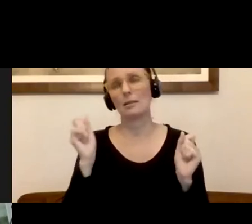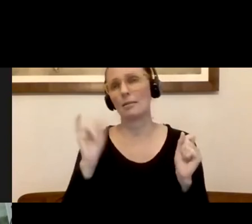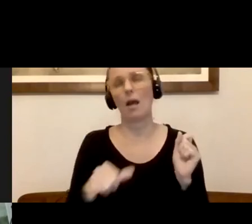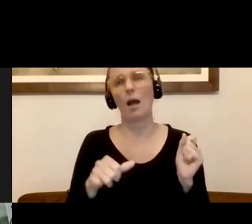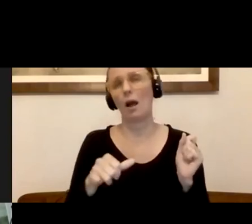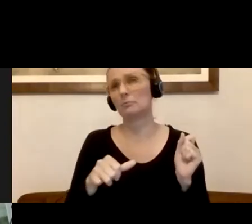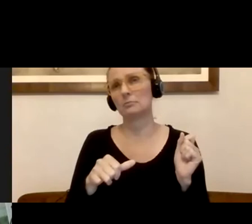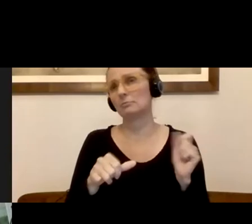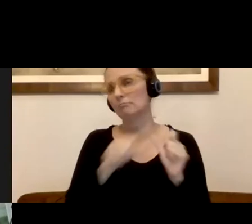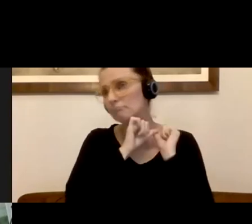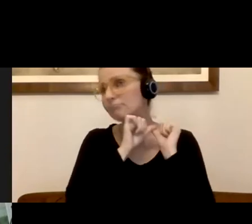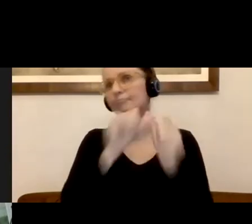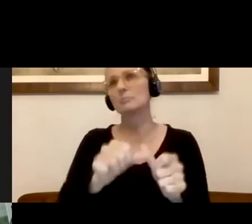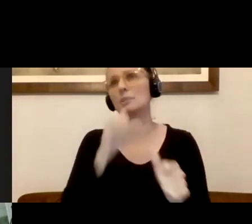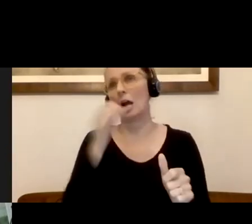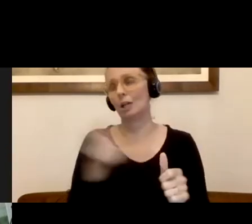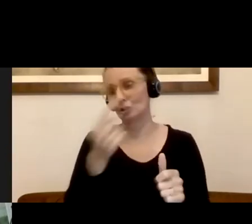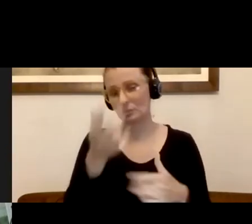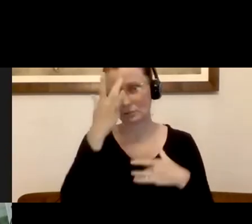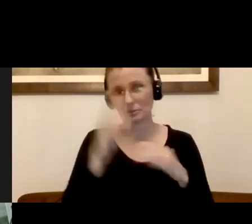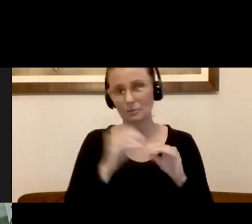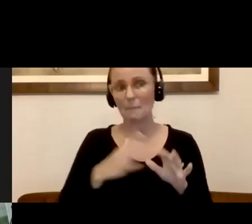is my mission tomorrow morning to start on this program.